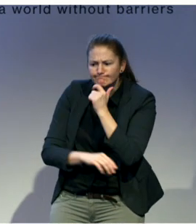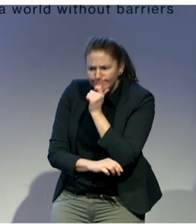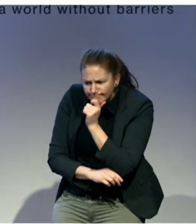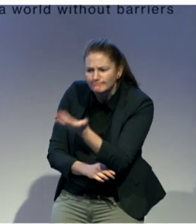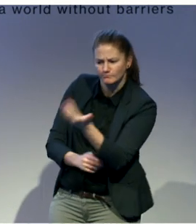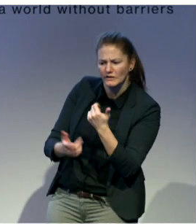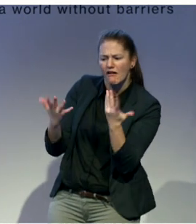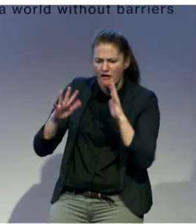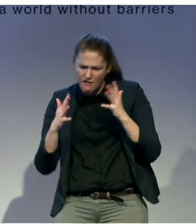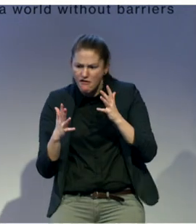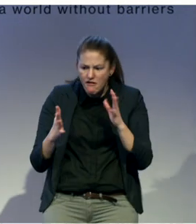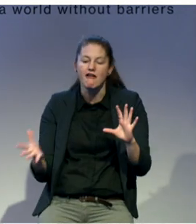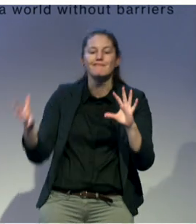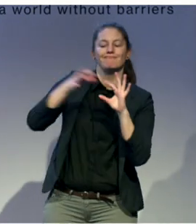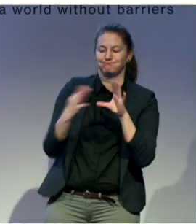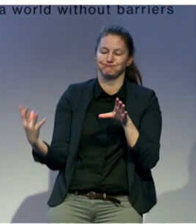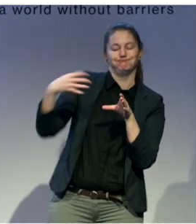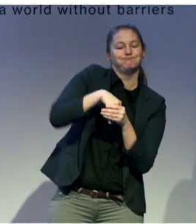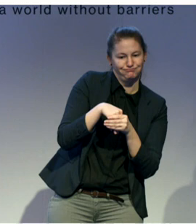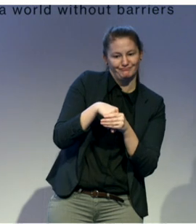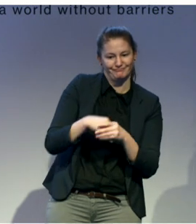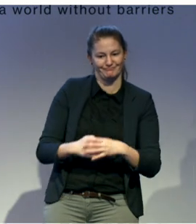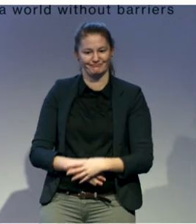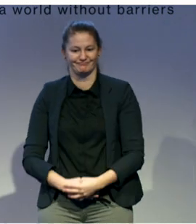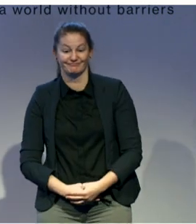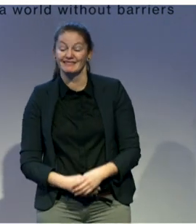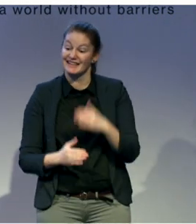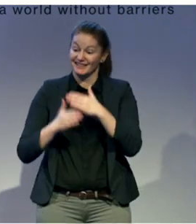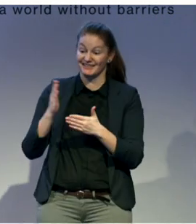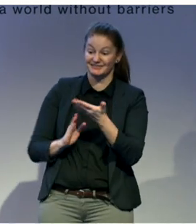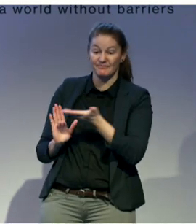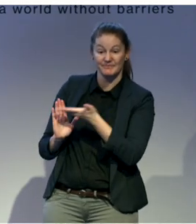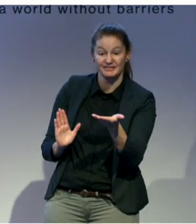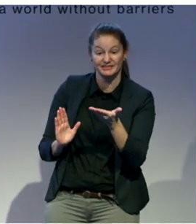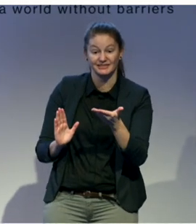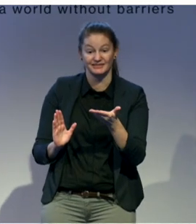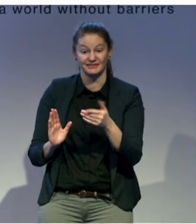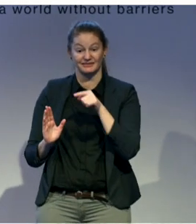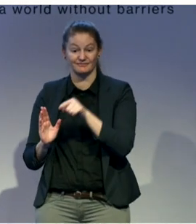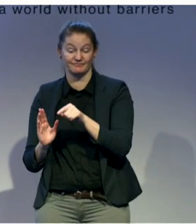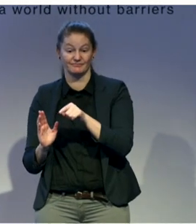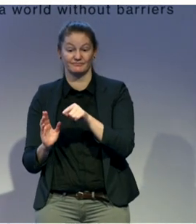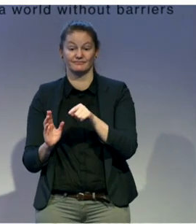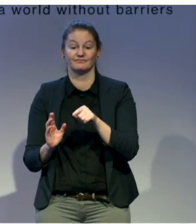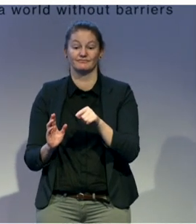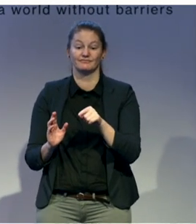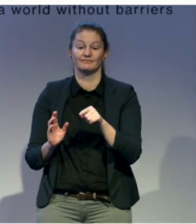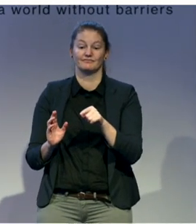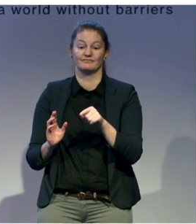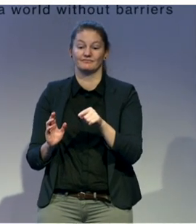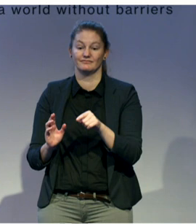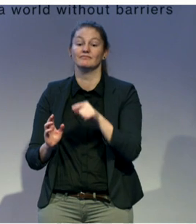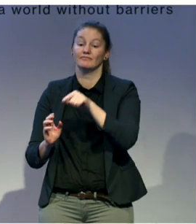all. And that means people with disabilities are both participating in the electoral process as well as they are representing